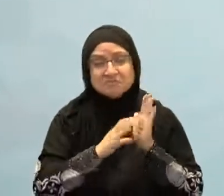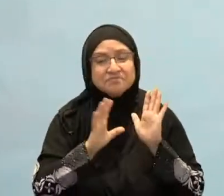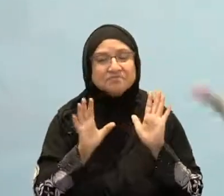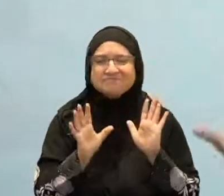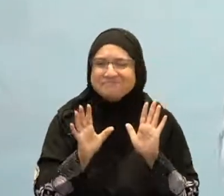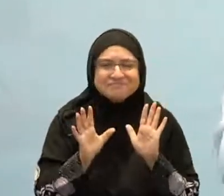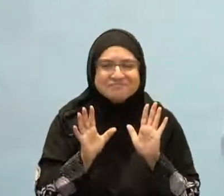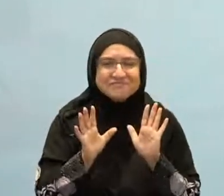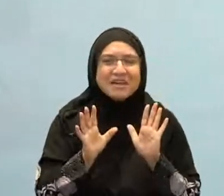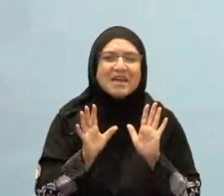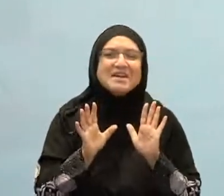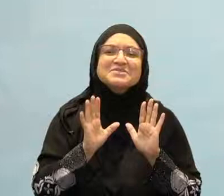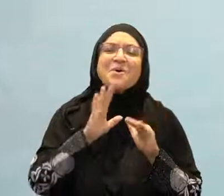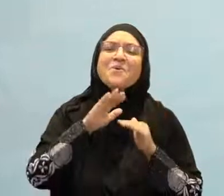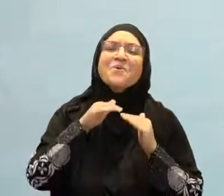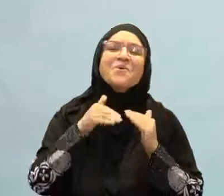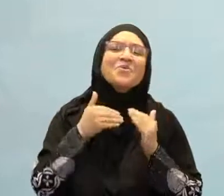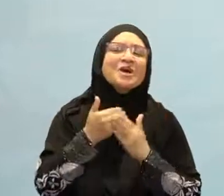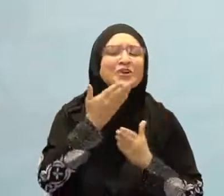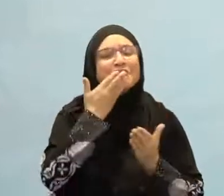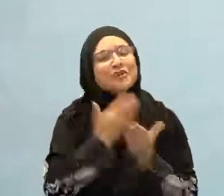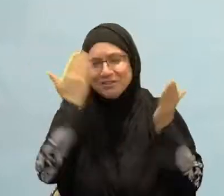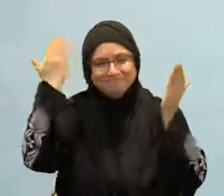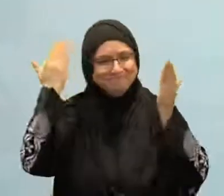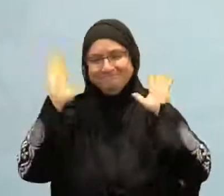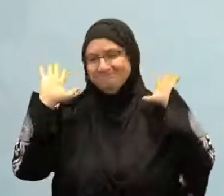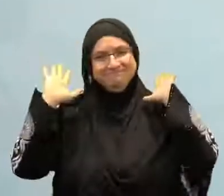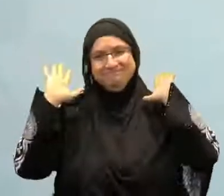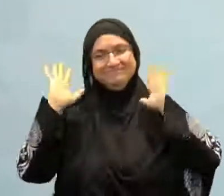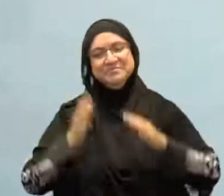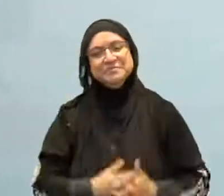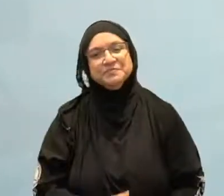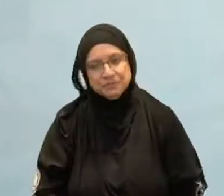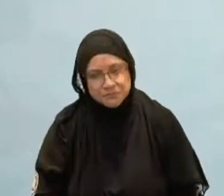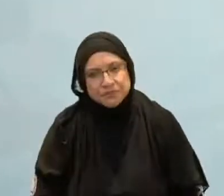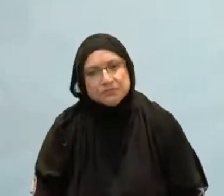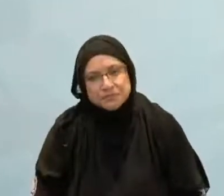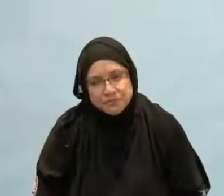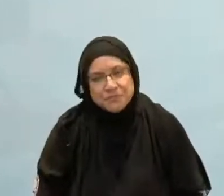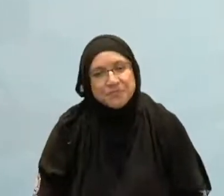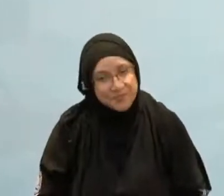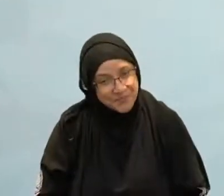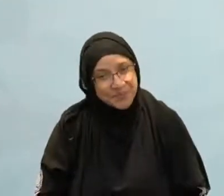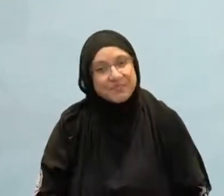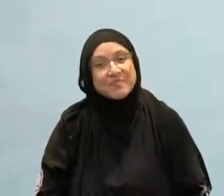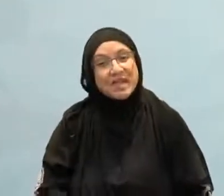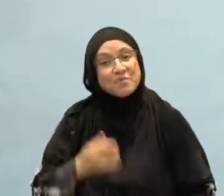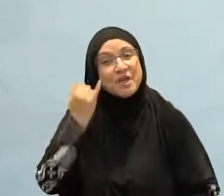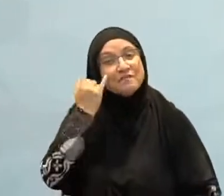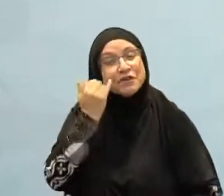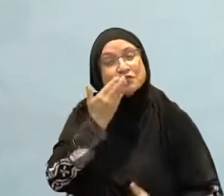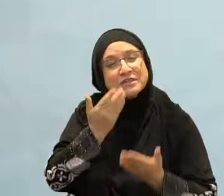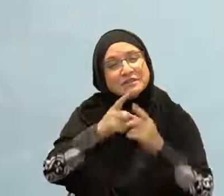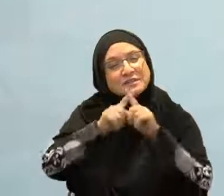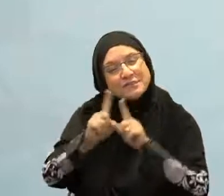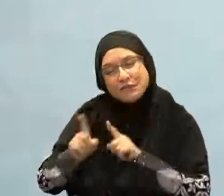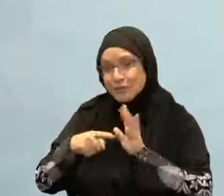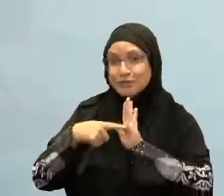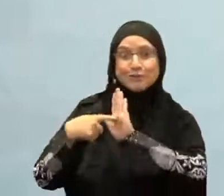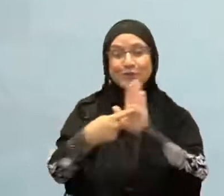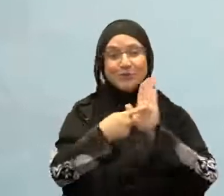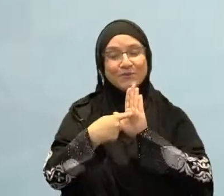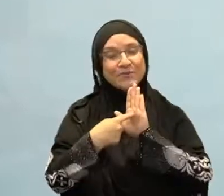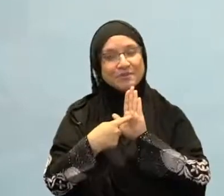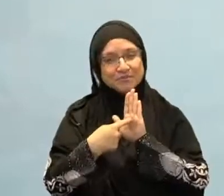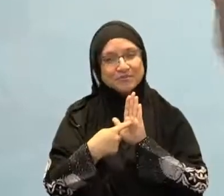gone far ahead of everybody else with their good deeds. Sometimes it takes that example. Sometimes it takes reminding yourself that the small